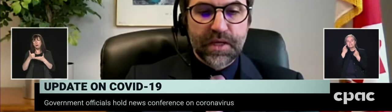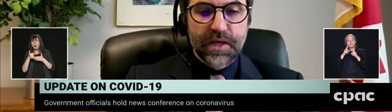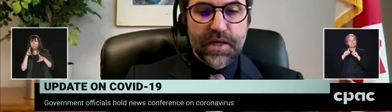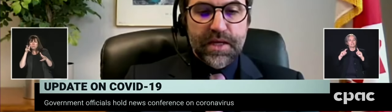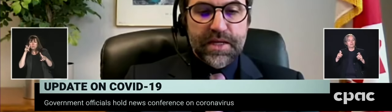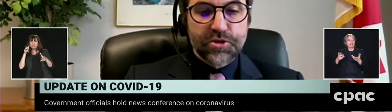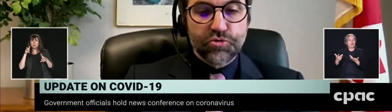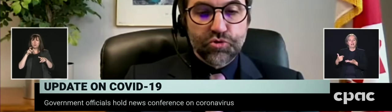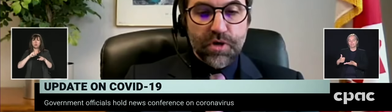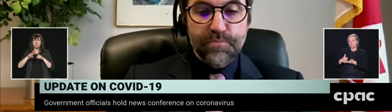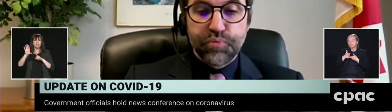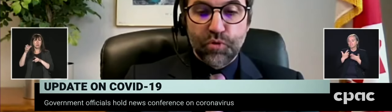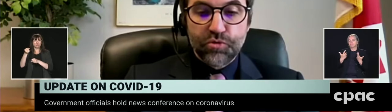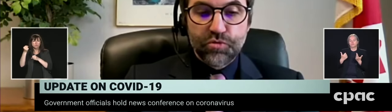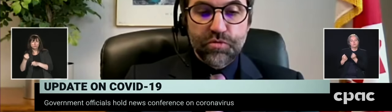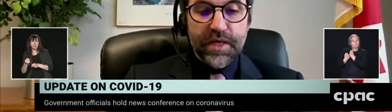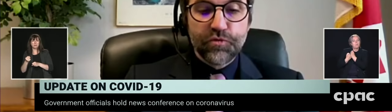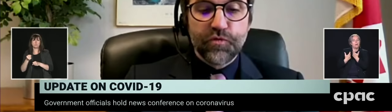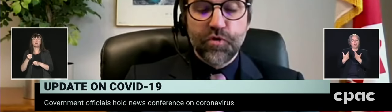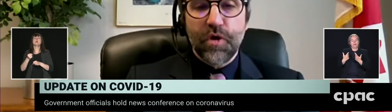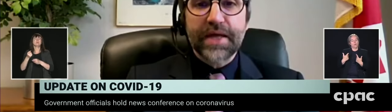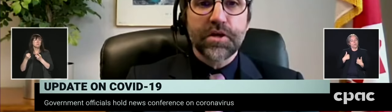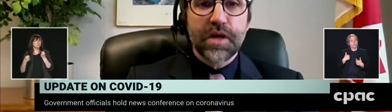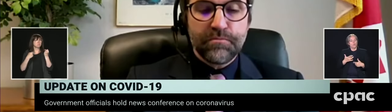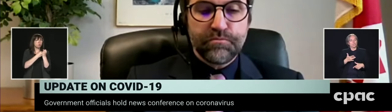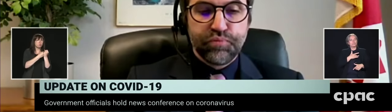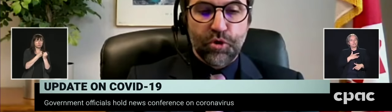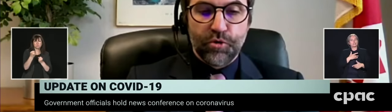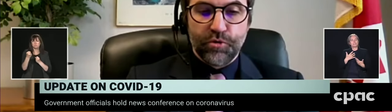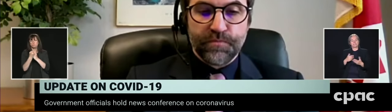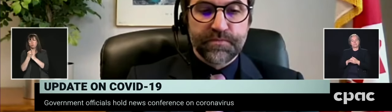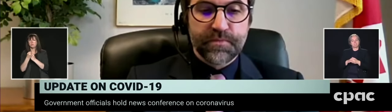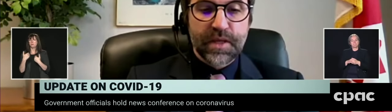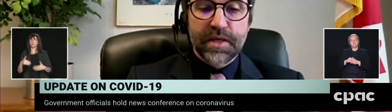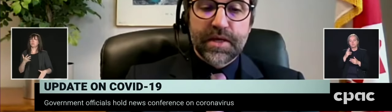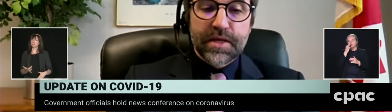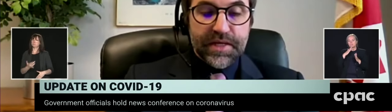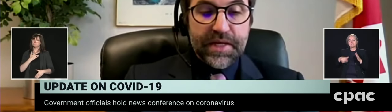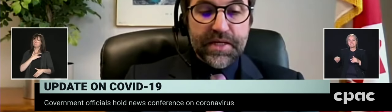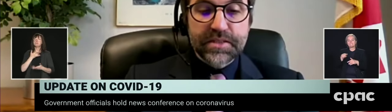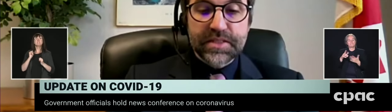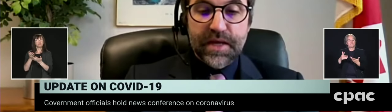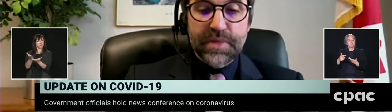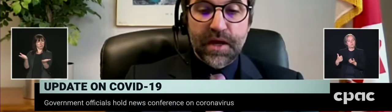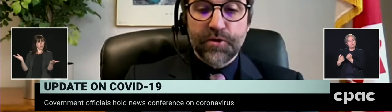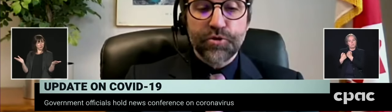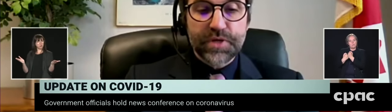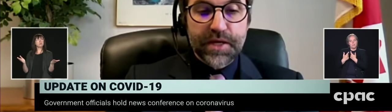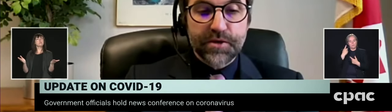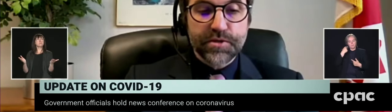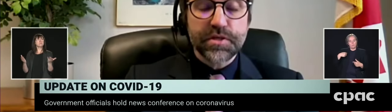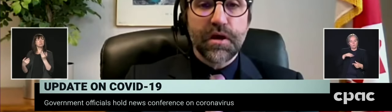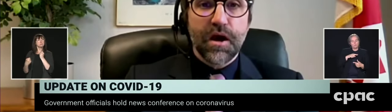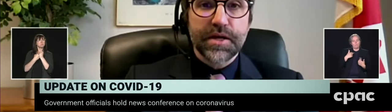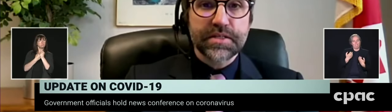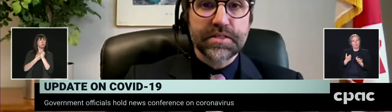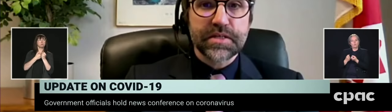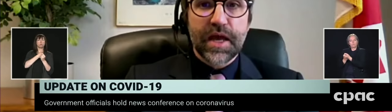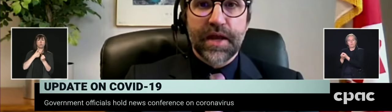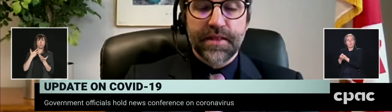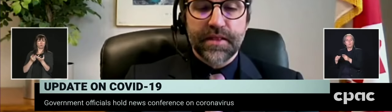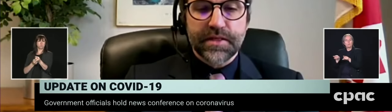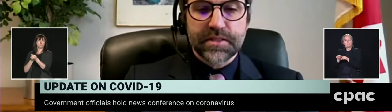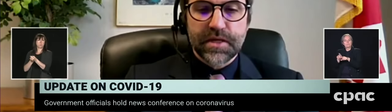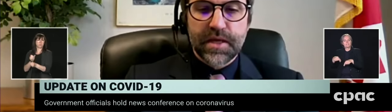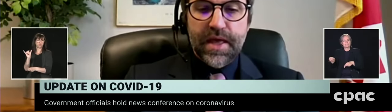cœur. Ils sont toujours là pour nous et nous voulons être là pour eux. Canadians stand behind our creators, artists